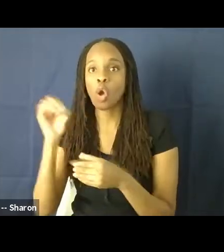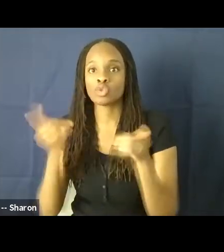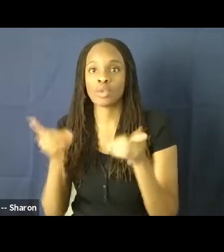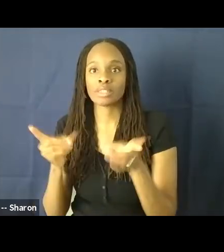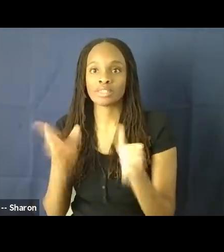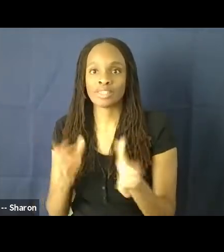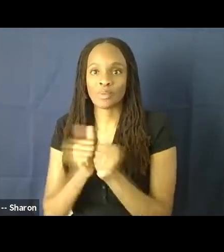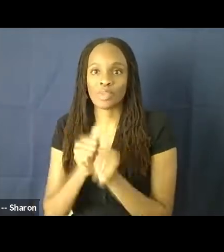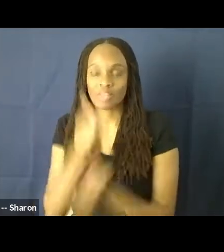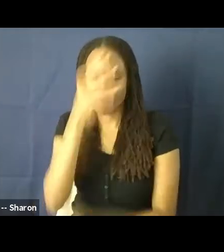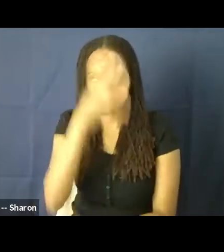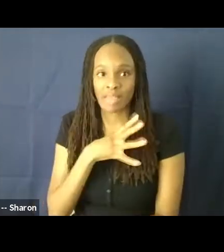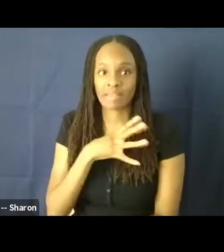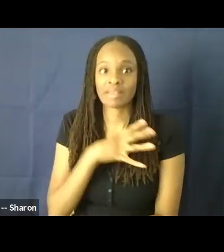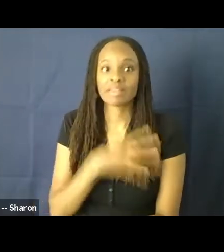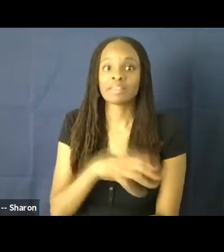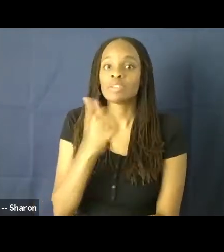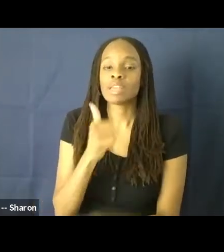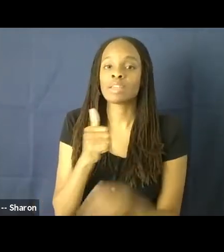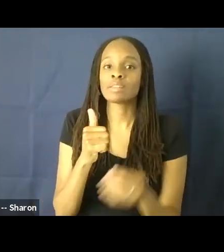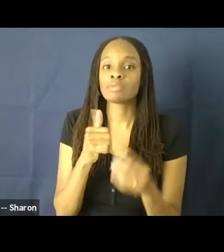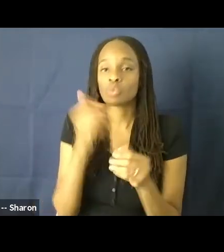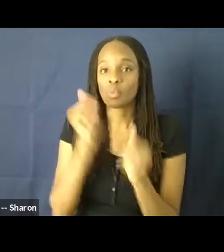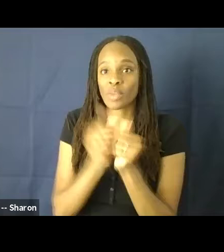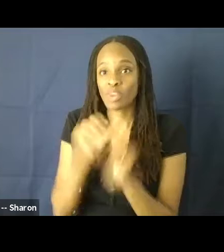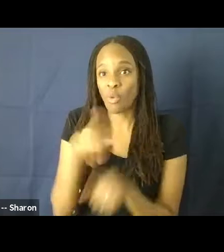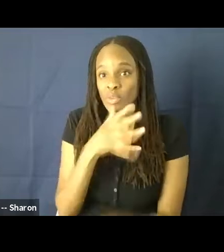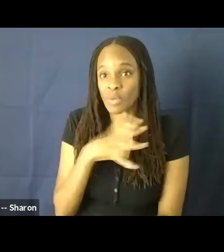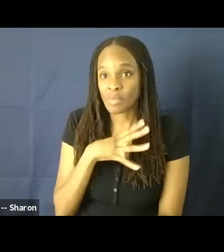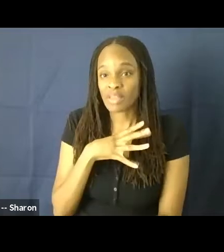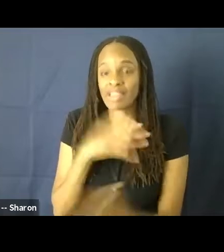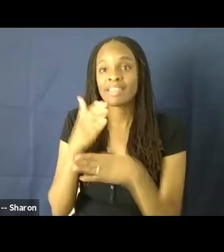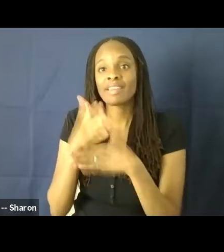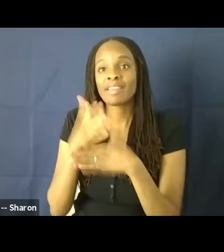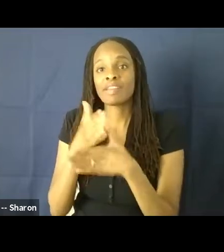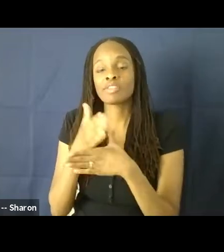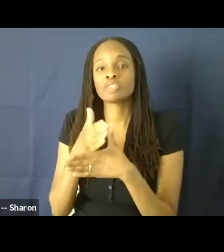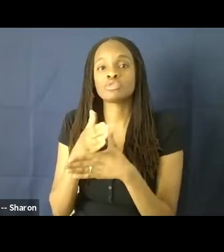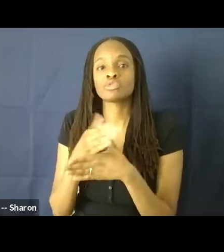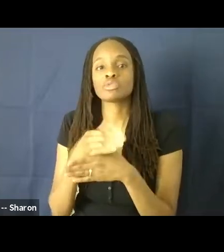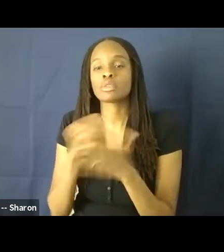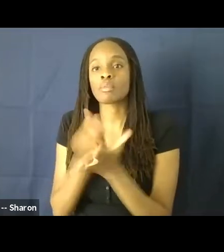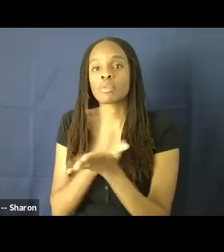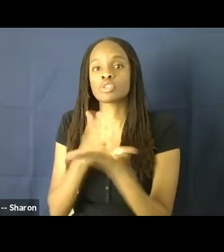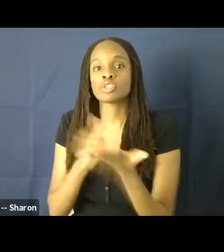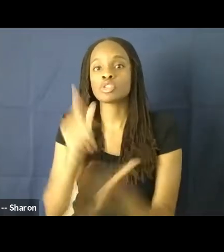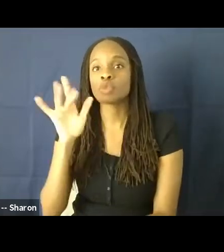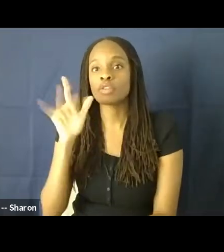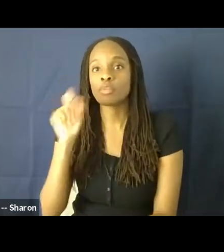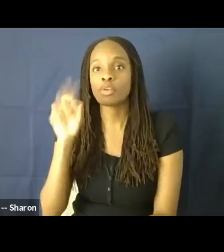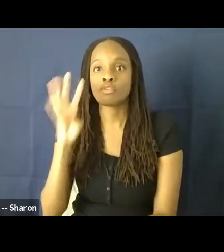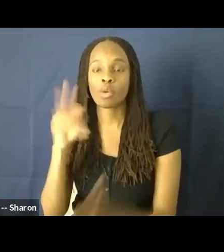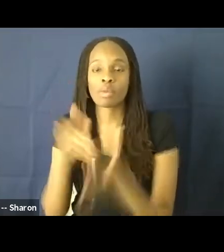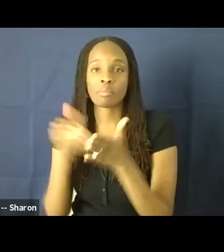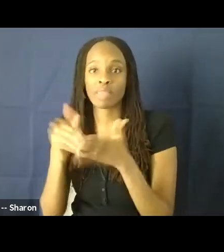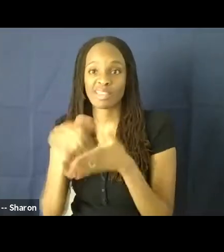the ones that were directed just by women, the average budget was $25.4 million, so well under half of what